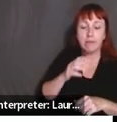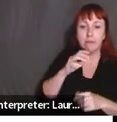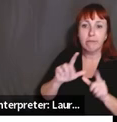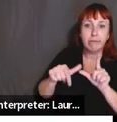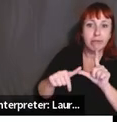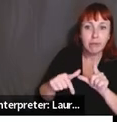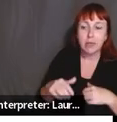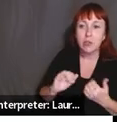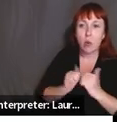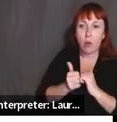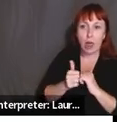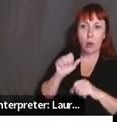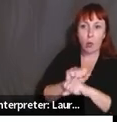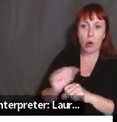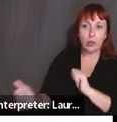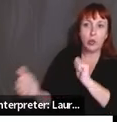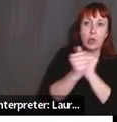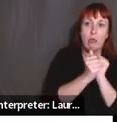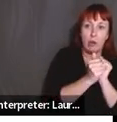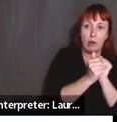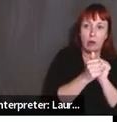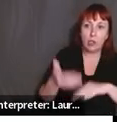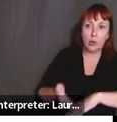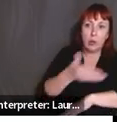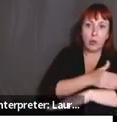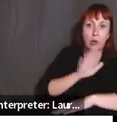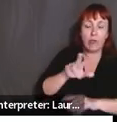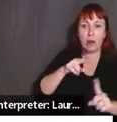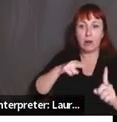how we could work to, um, improve their lens.